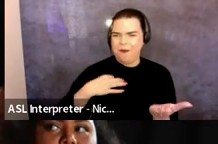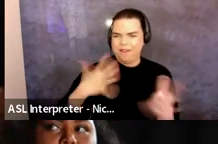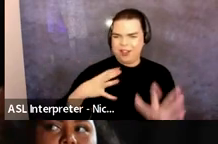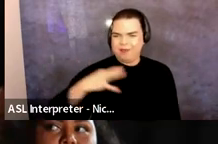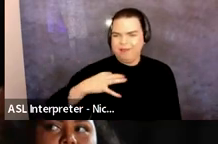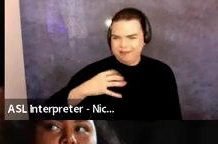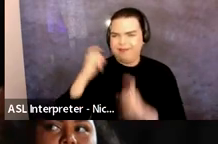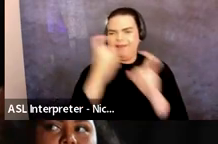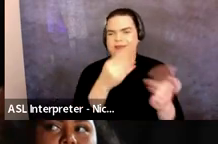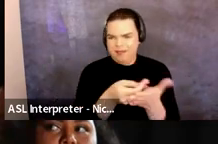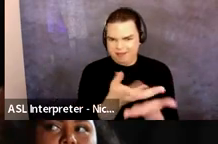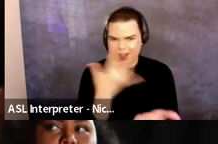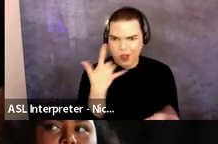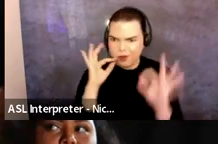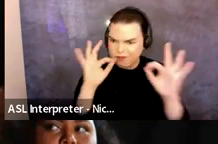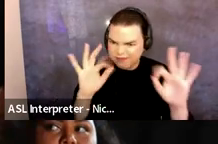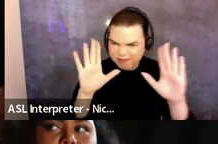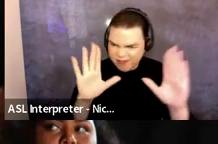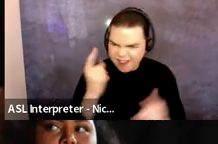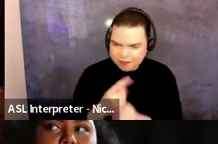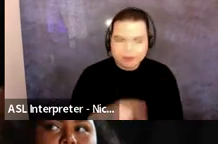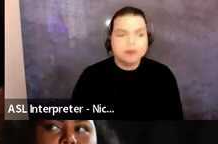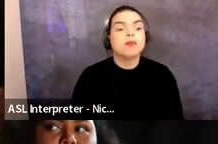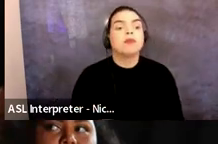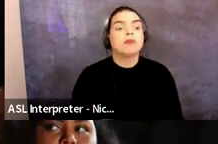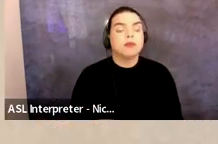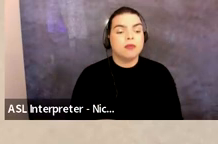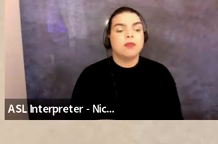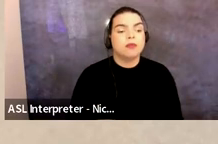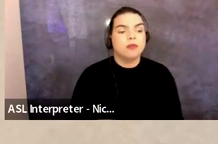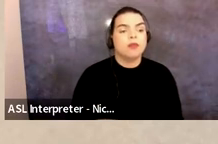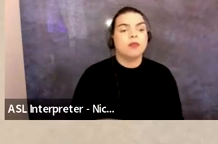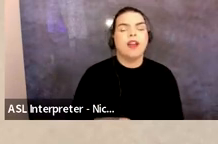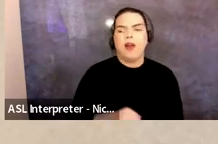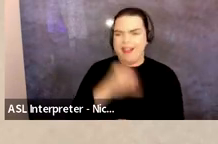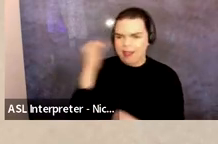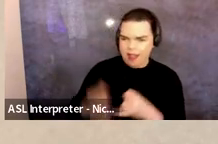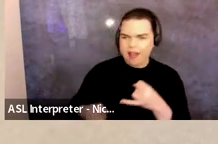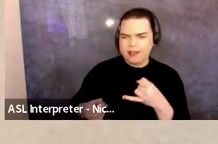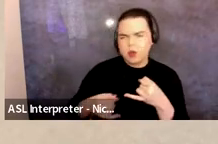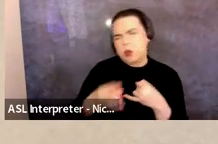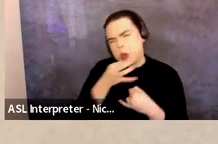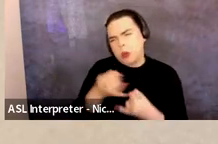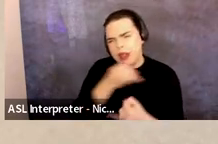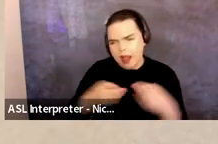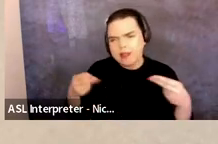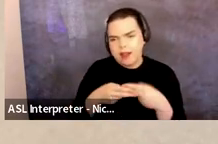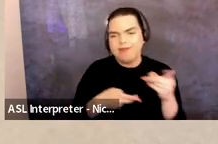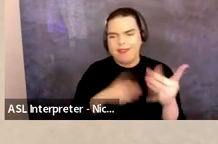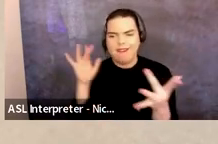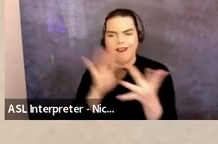And then second to last slide is our contact us information. So it is incredibly